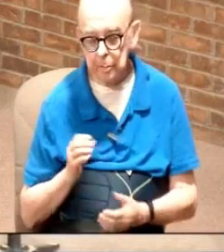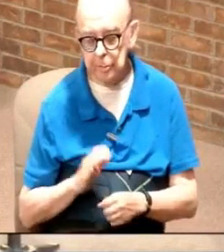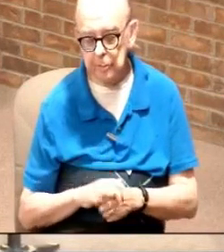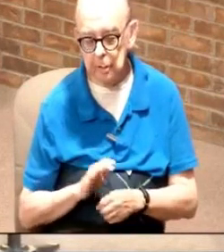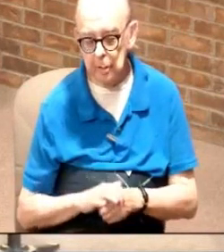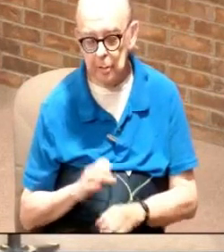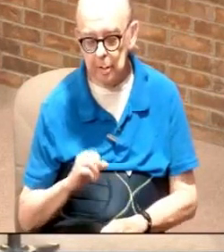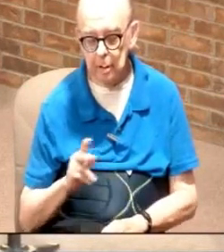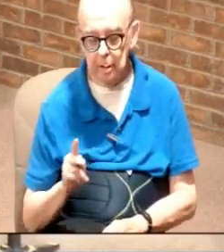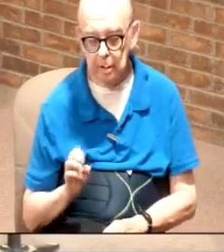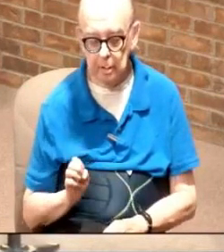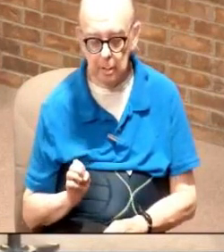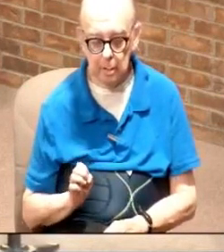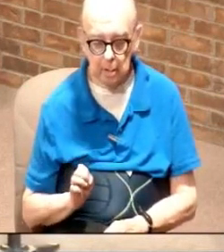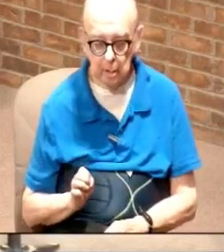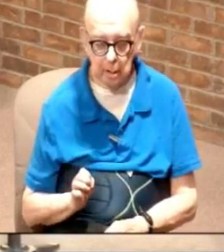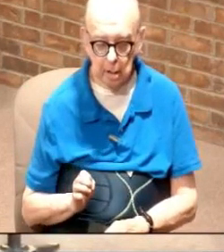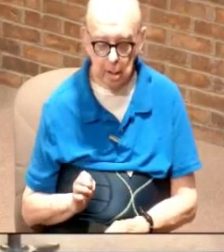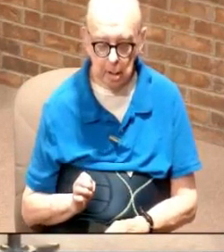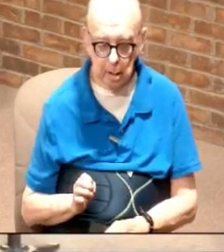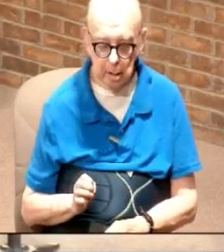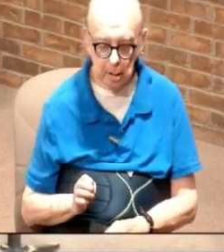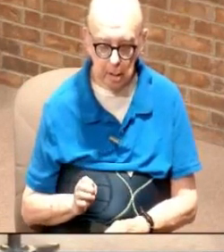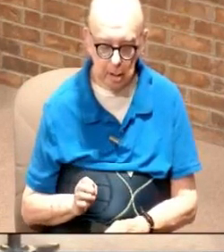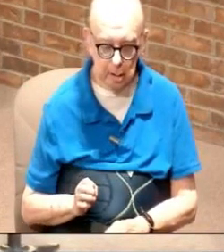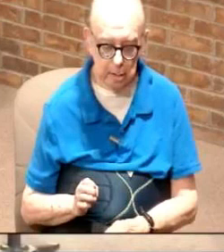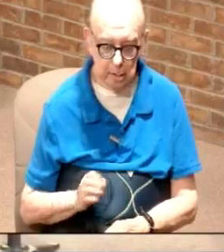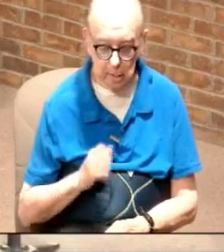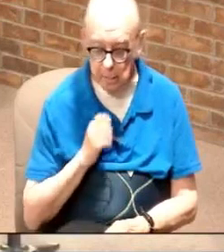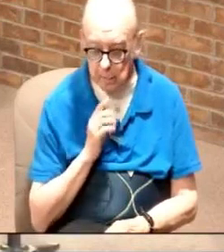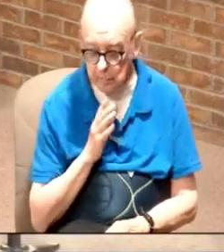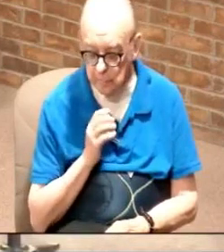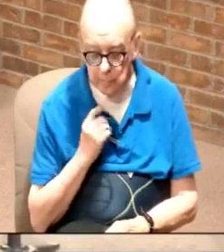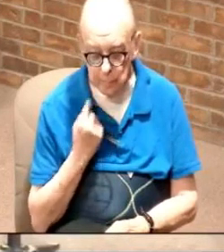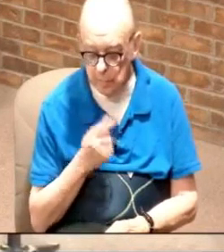I won't we won't even go to the Reese cups